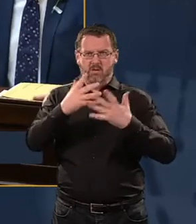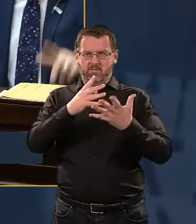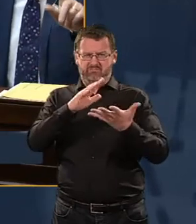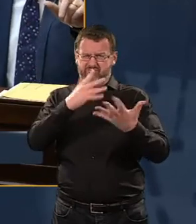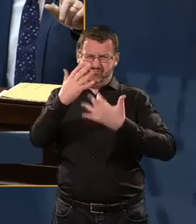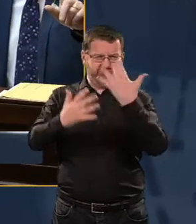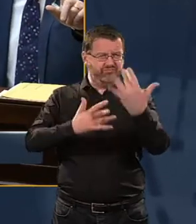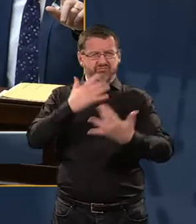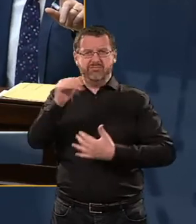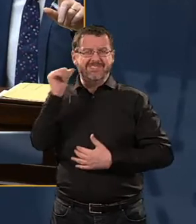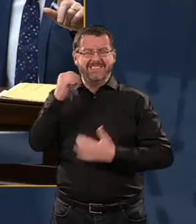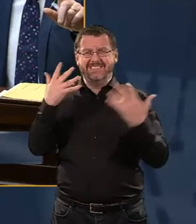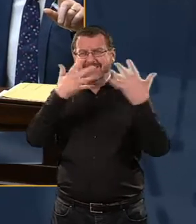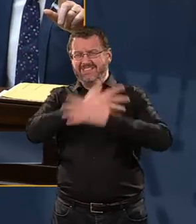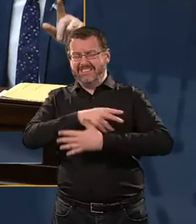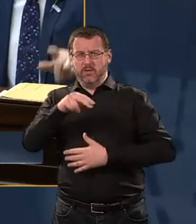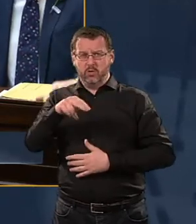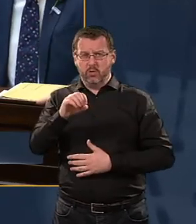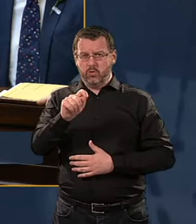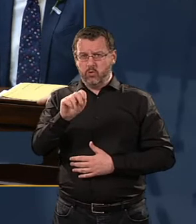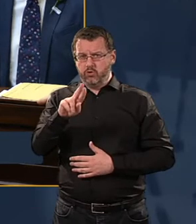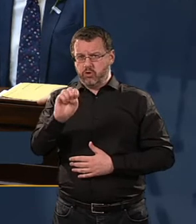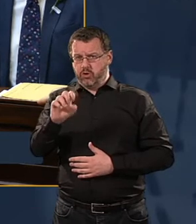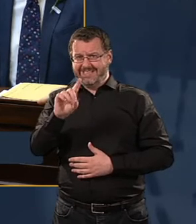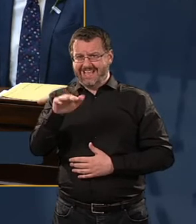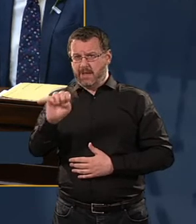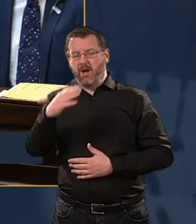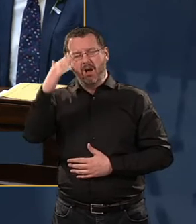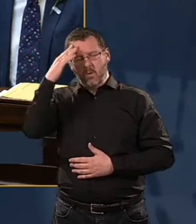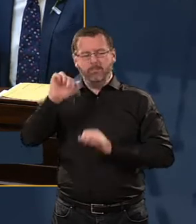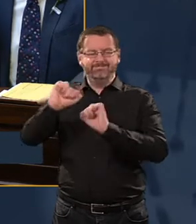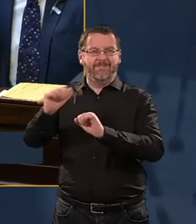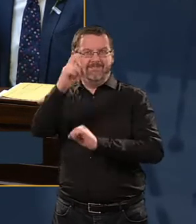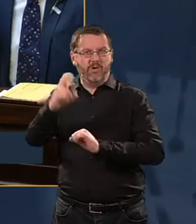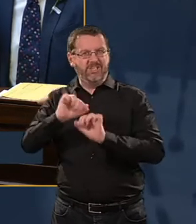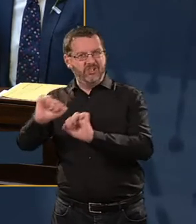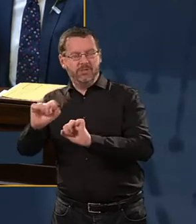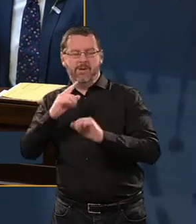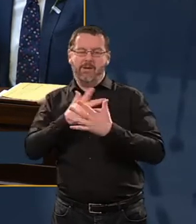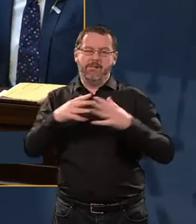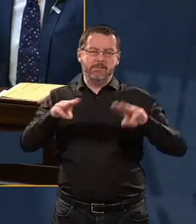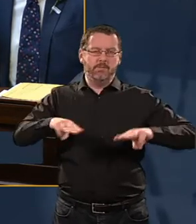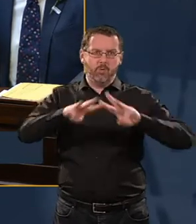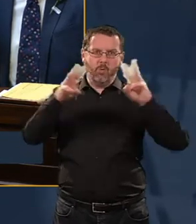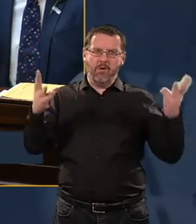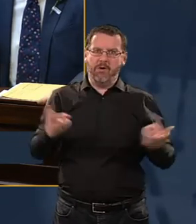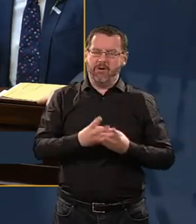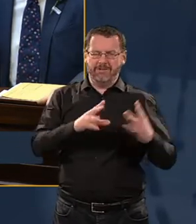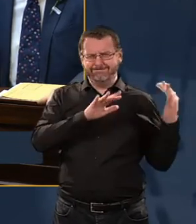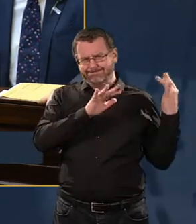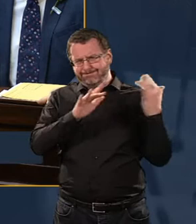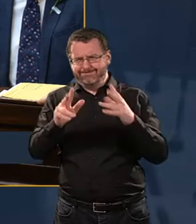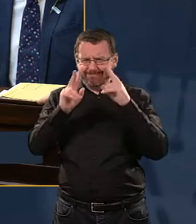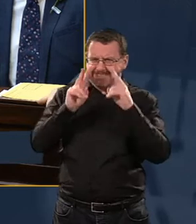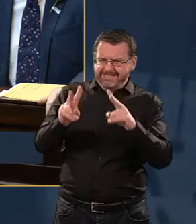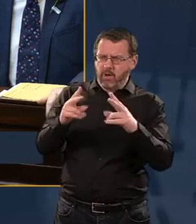last evening. It belongs to the French people, but in many ways it belongs to the world, and many of us experience the joy of visiting it, and